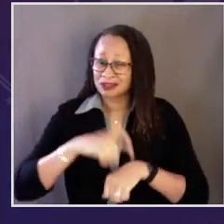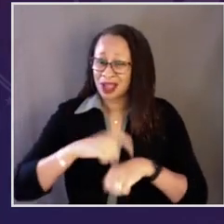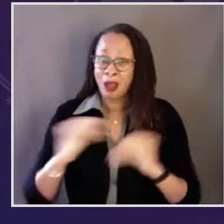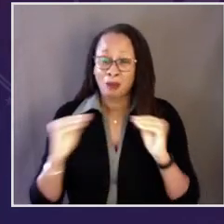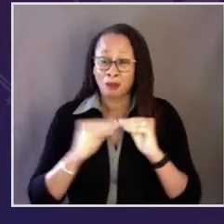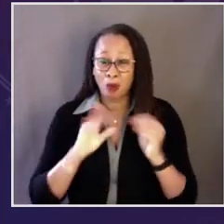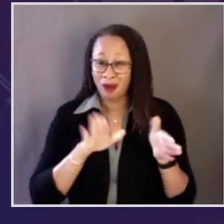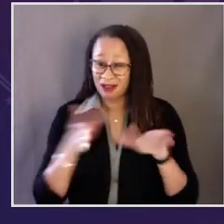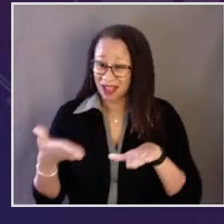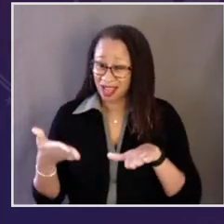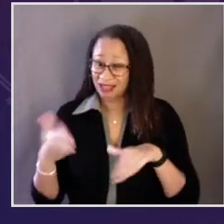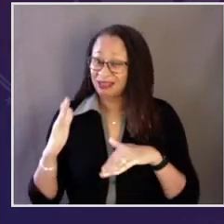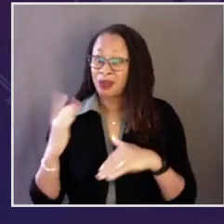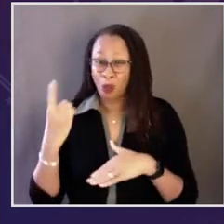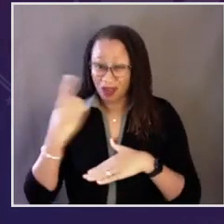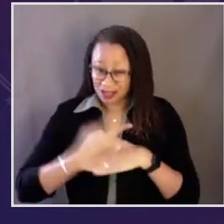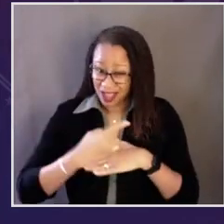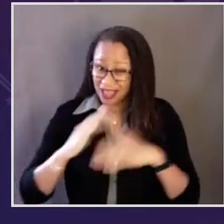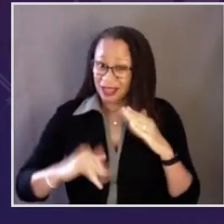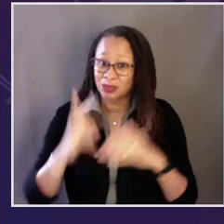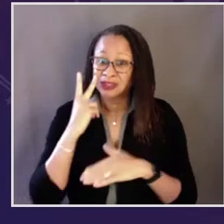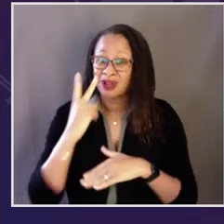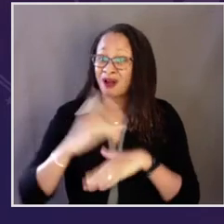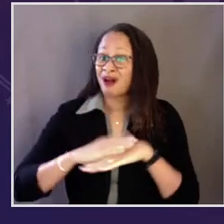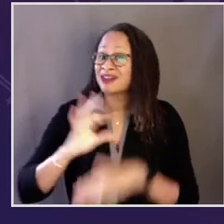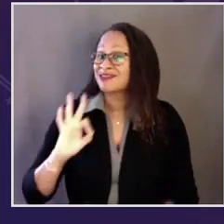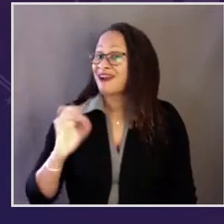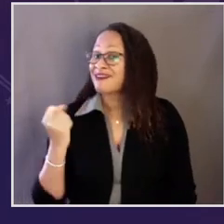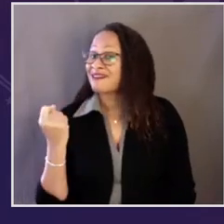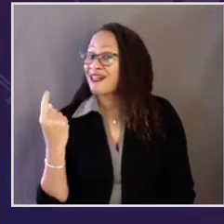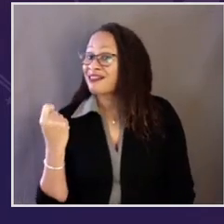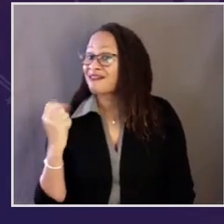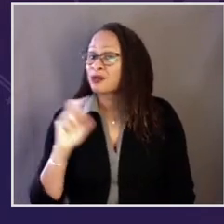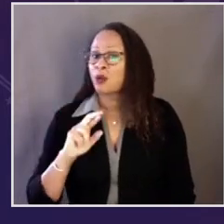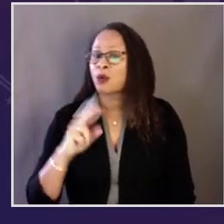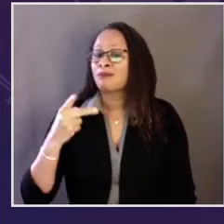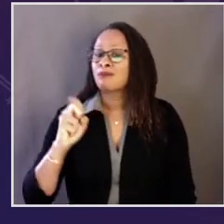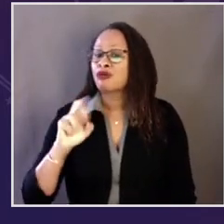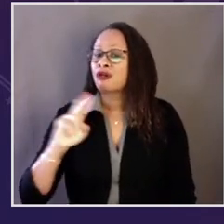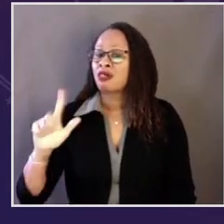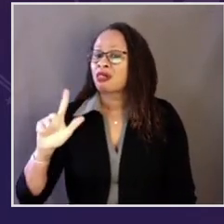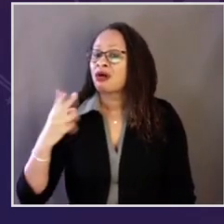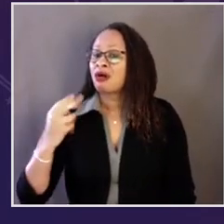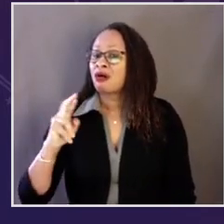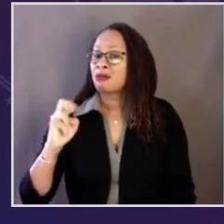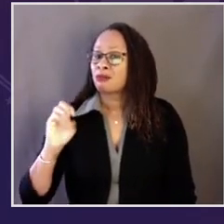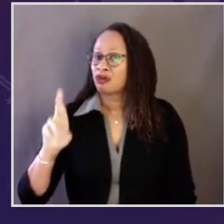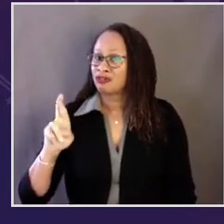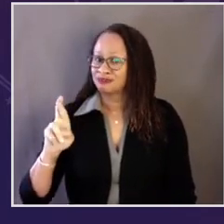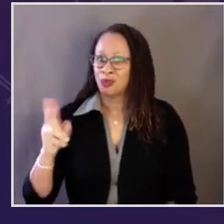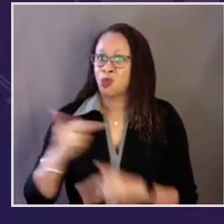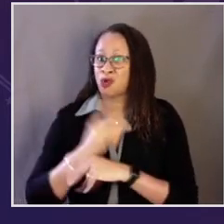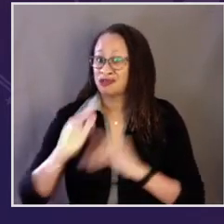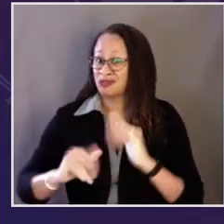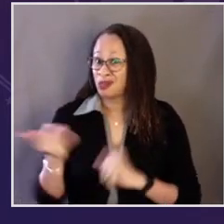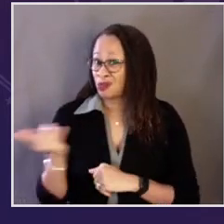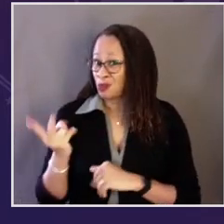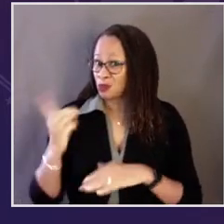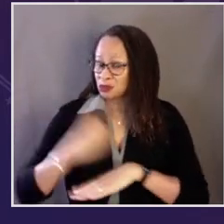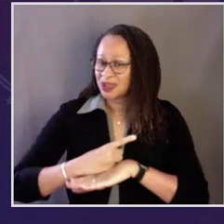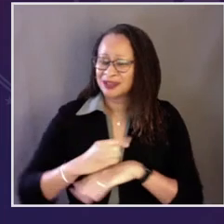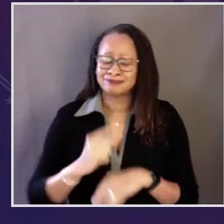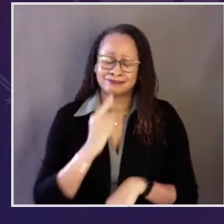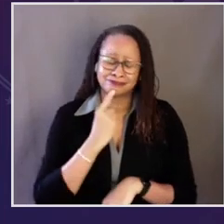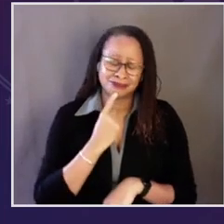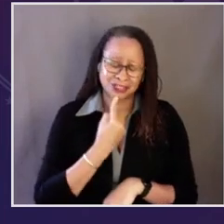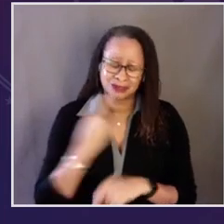highest single death count during this pandemic. That's more deaths in a single day than we saw on 9-11 or at Pearl